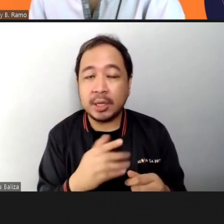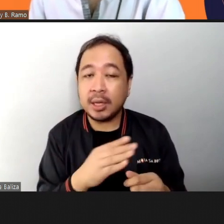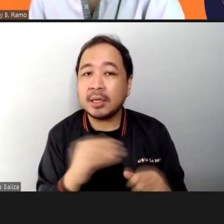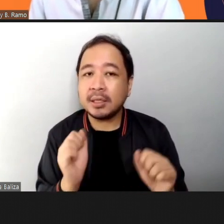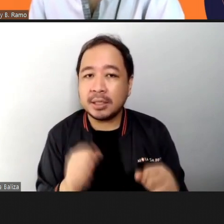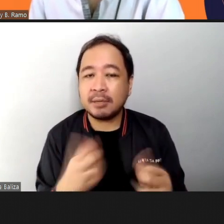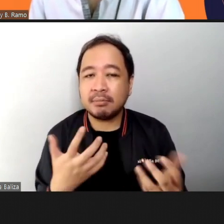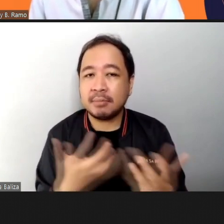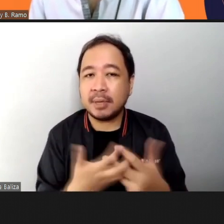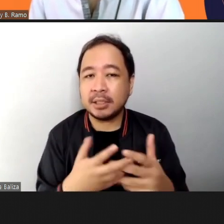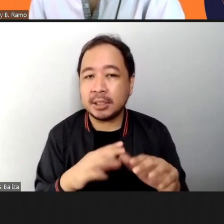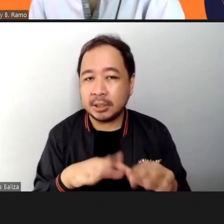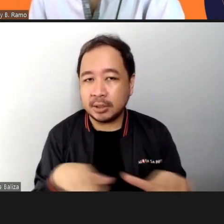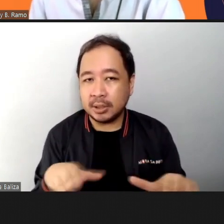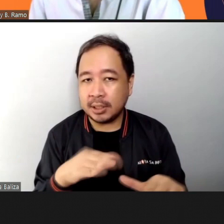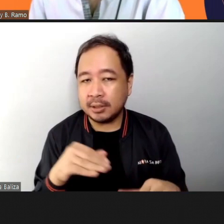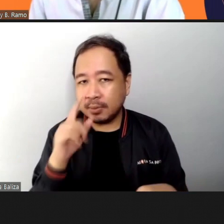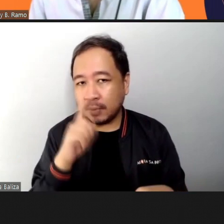bata at